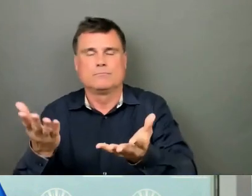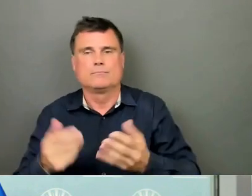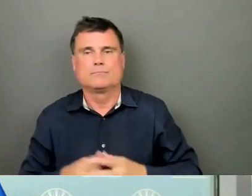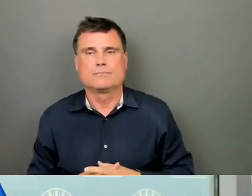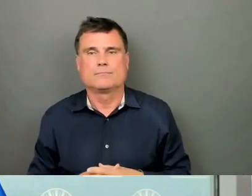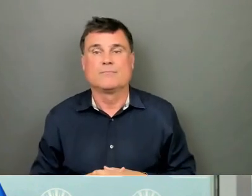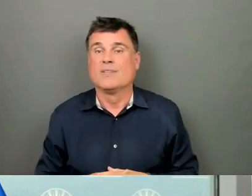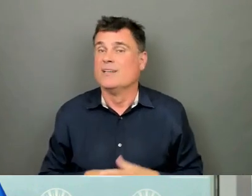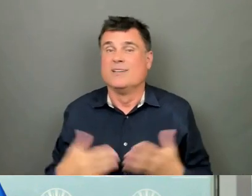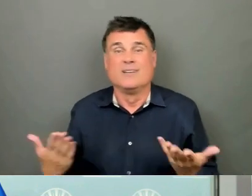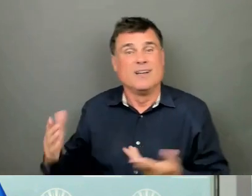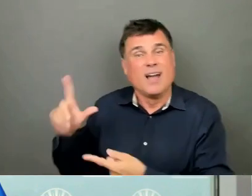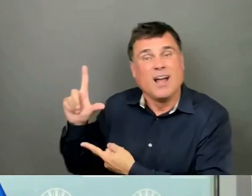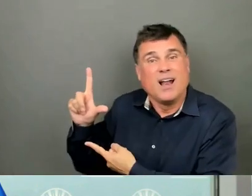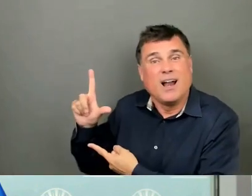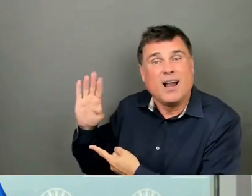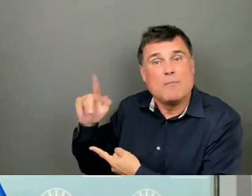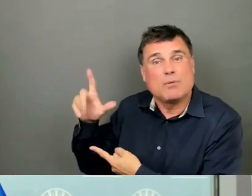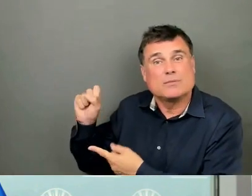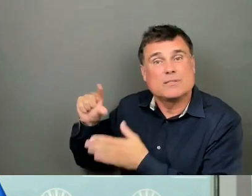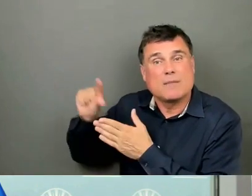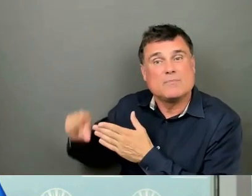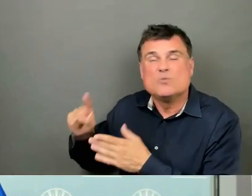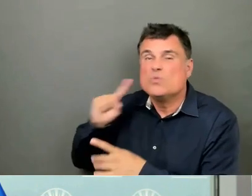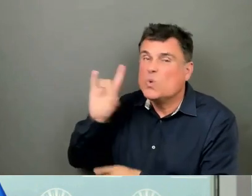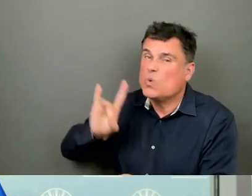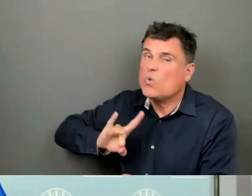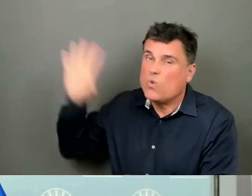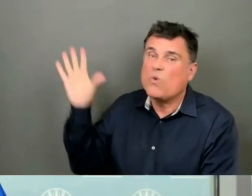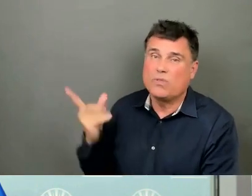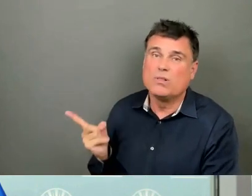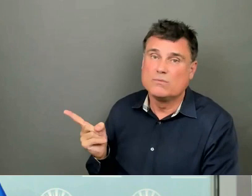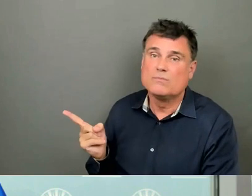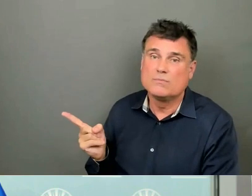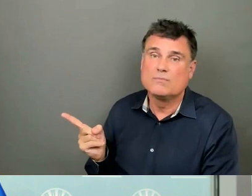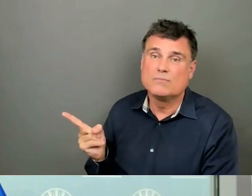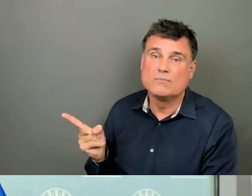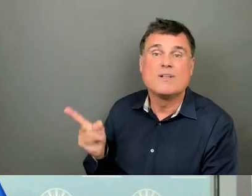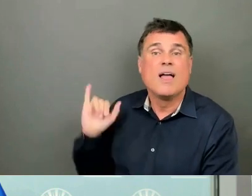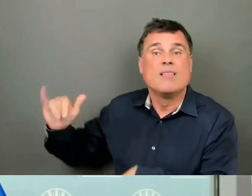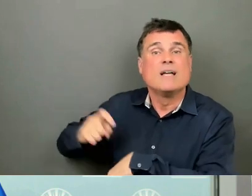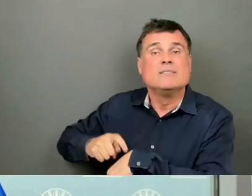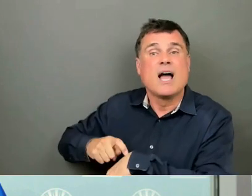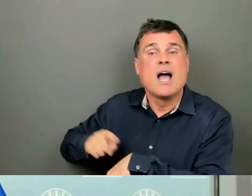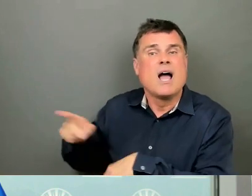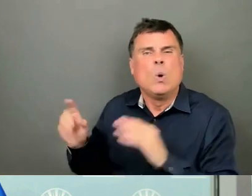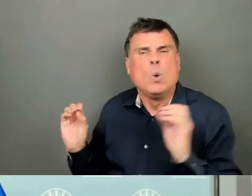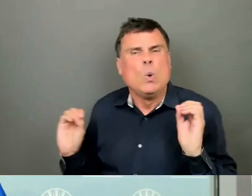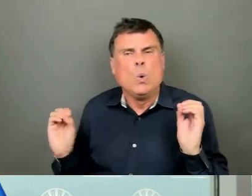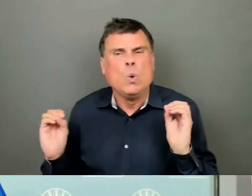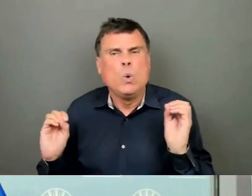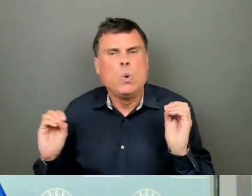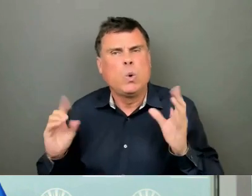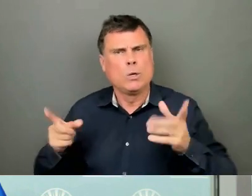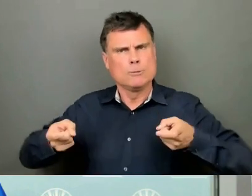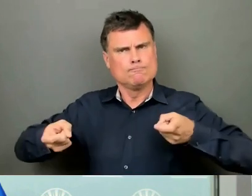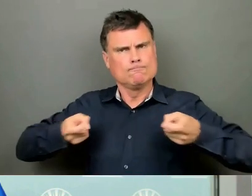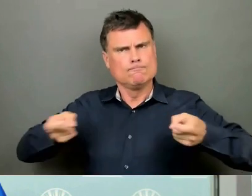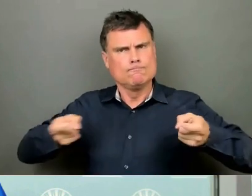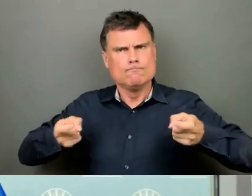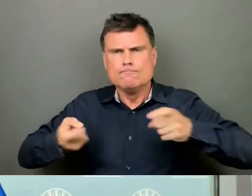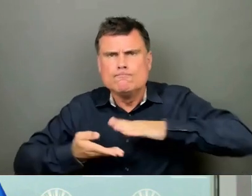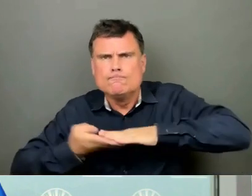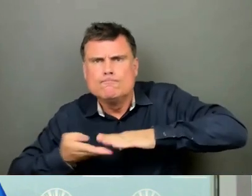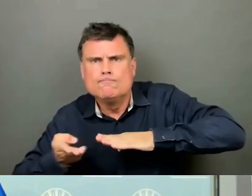Thanks to the B.C. Liberal disaster that is Little Mountain, at that time, we had no enforcement tools, and couldn't even tell the public